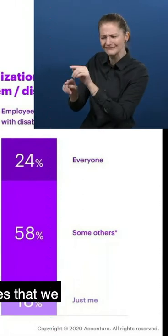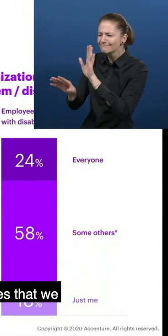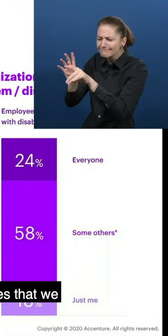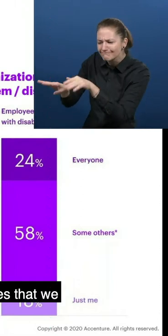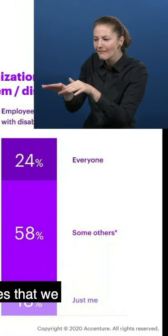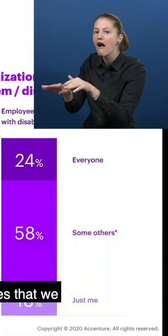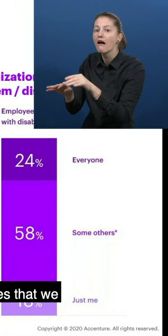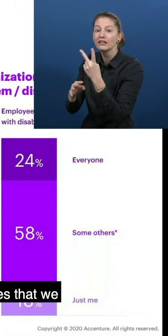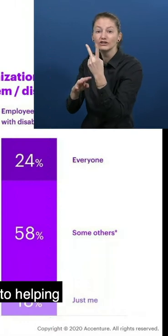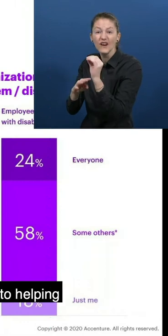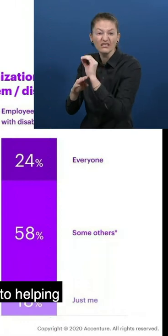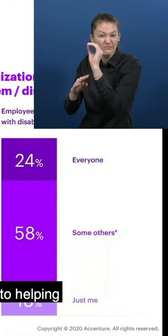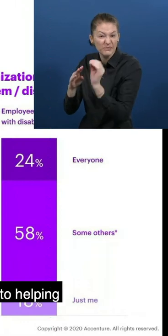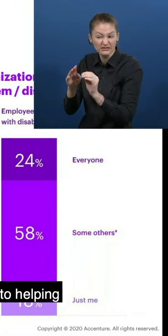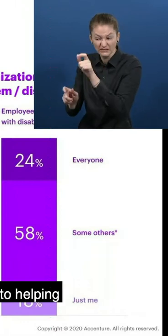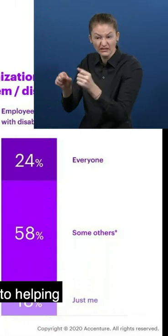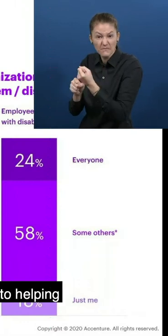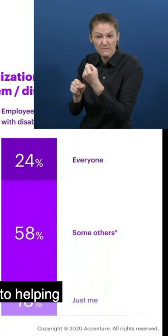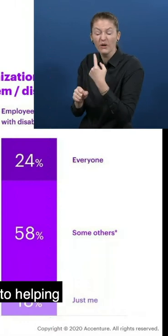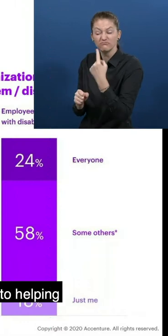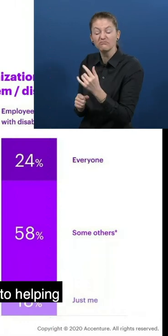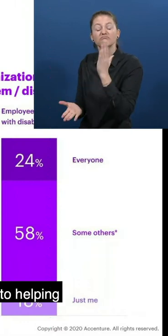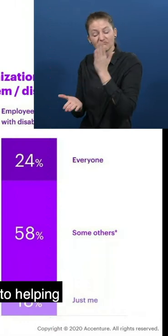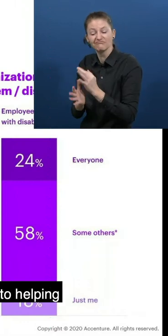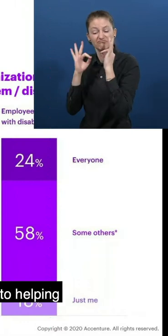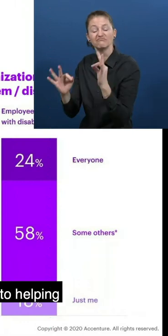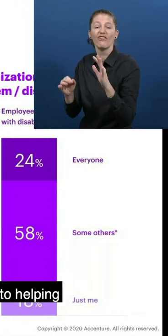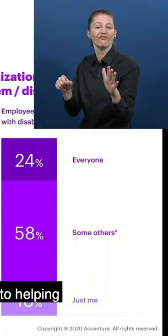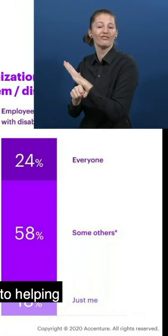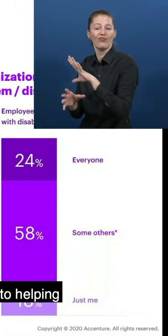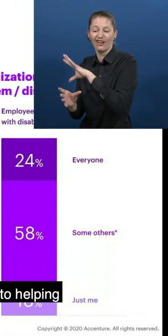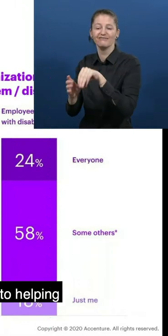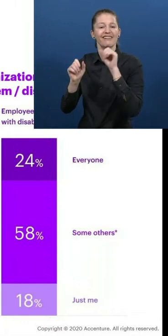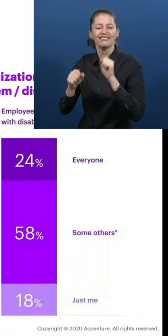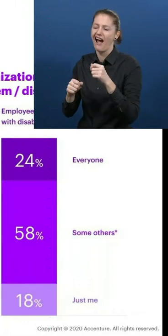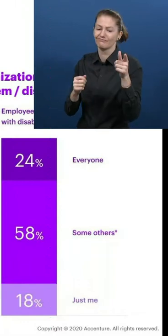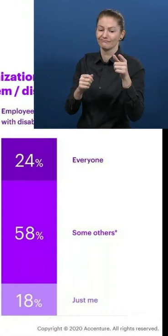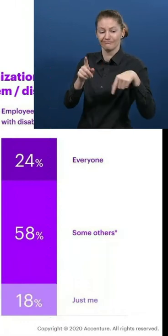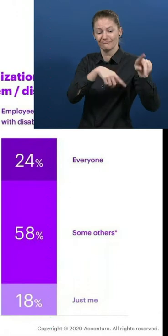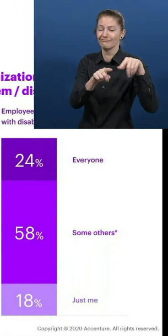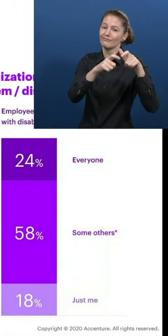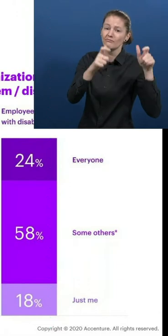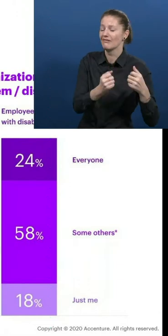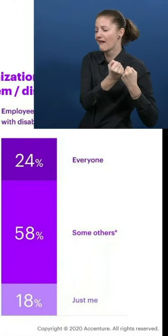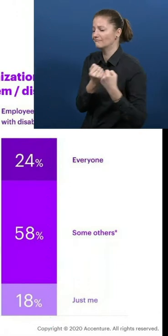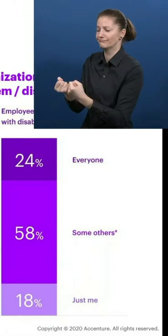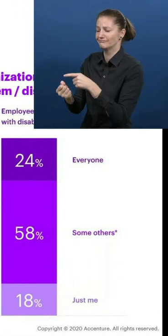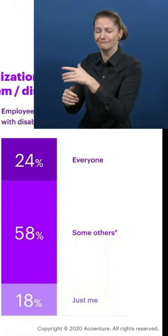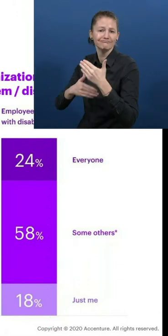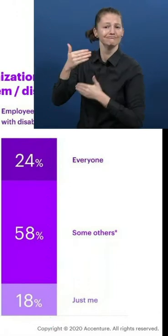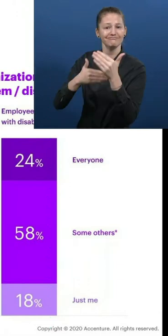of the employees that we surveyed feel their organization is fully committed to helping them to advance and thrive.